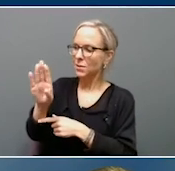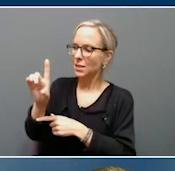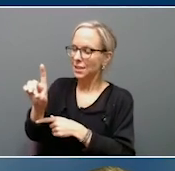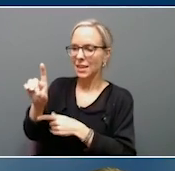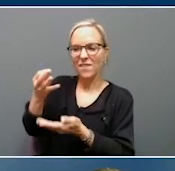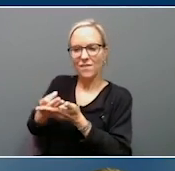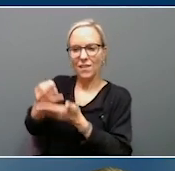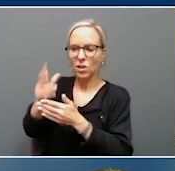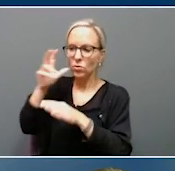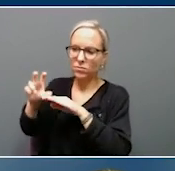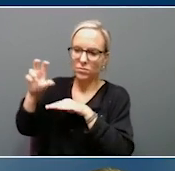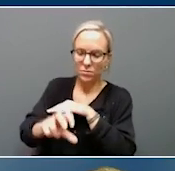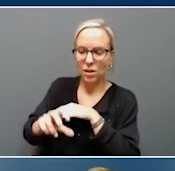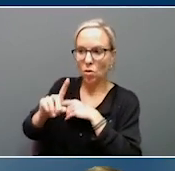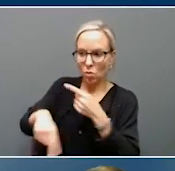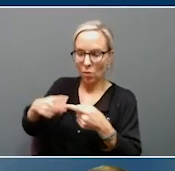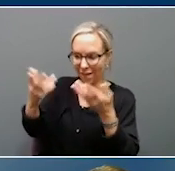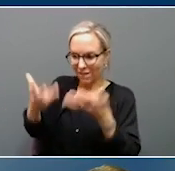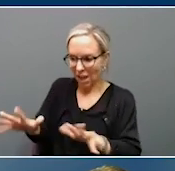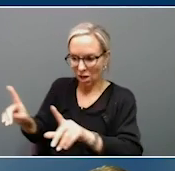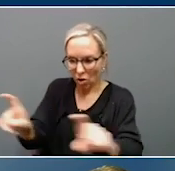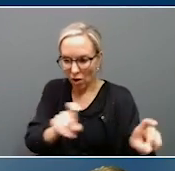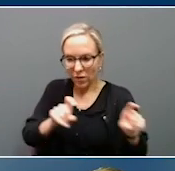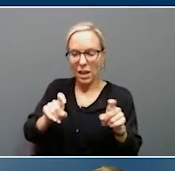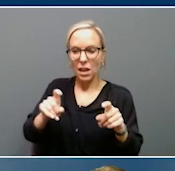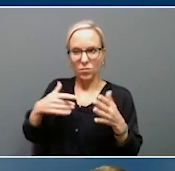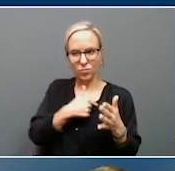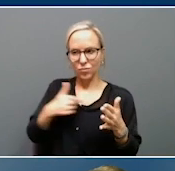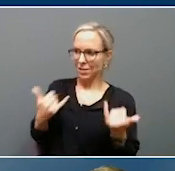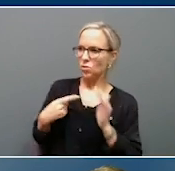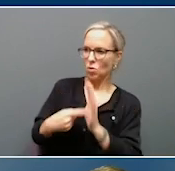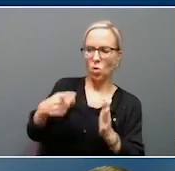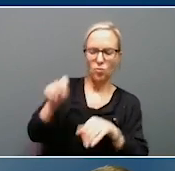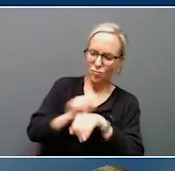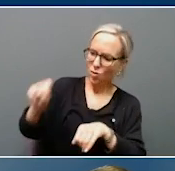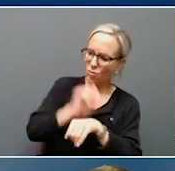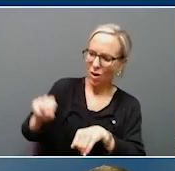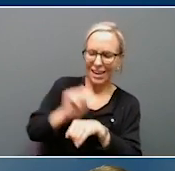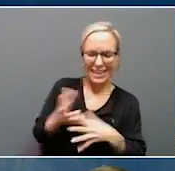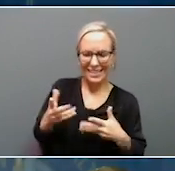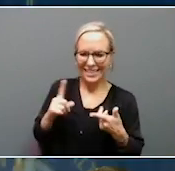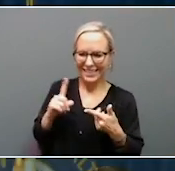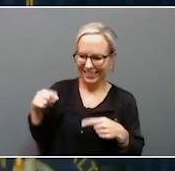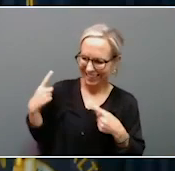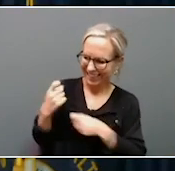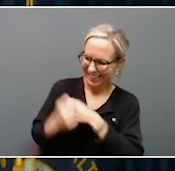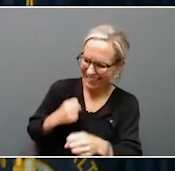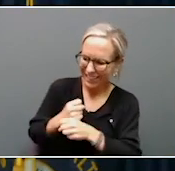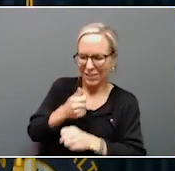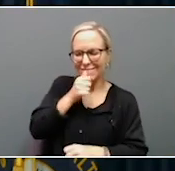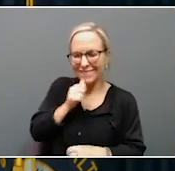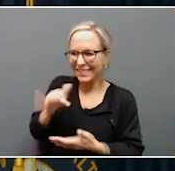surveys done. So this is showing you the work that's been done. Even while we've had to grind it out this last year, even when some funding